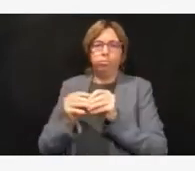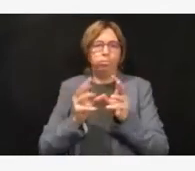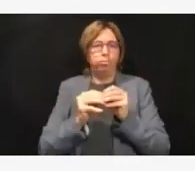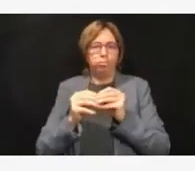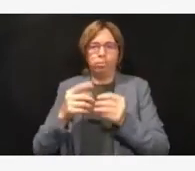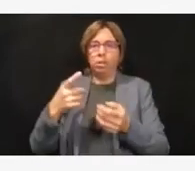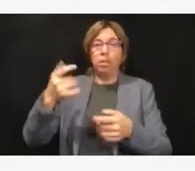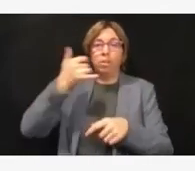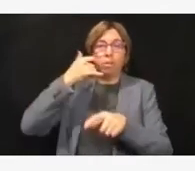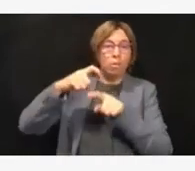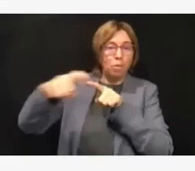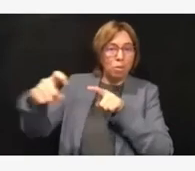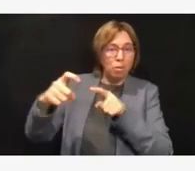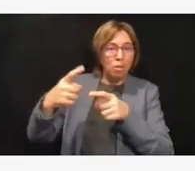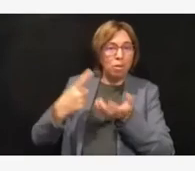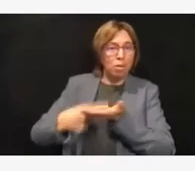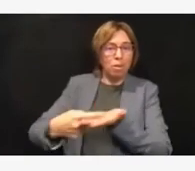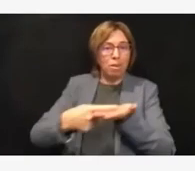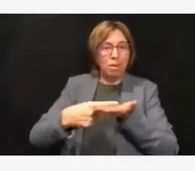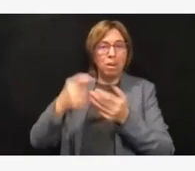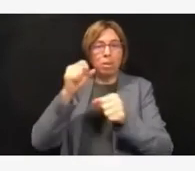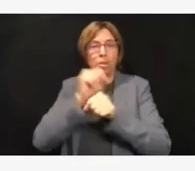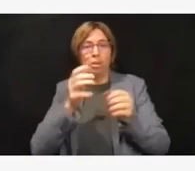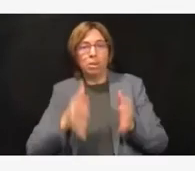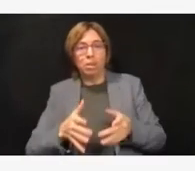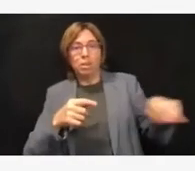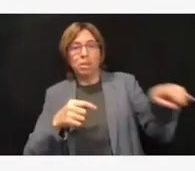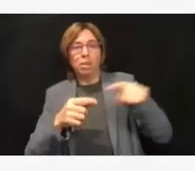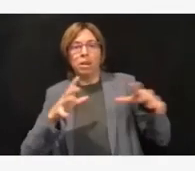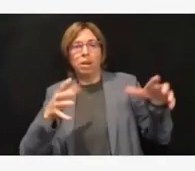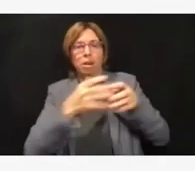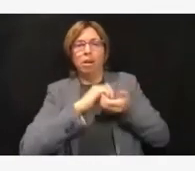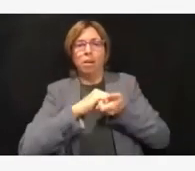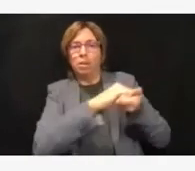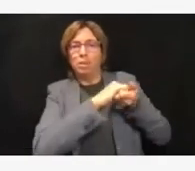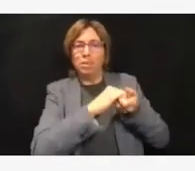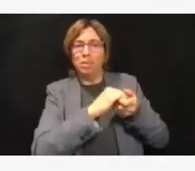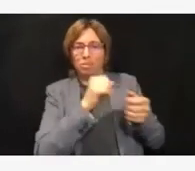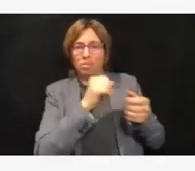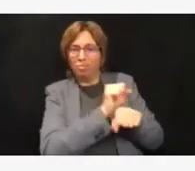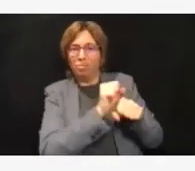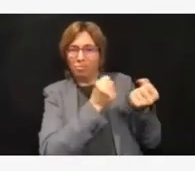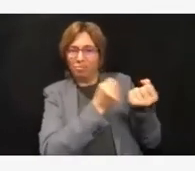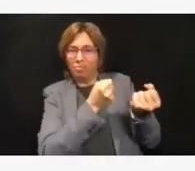we want to do all of that. And we also think it's important that we mark this moment,